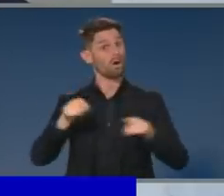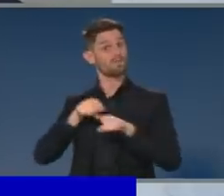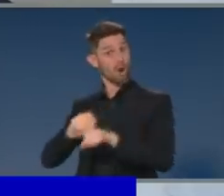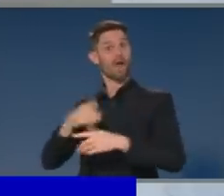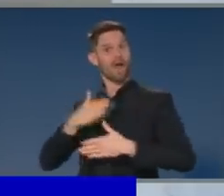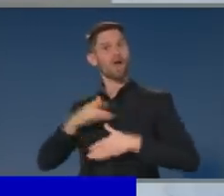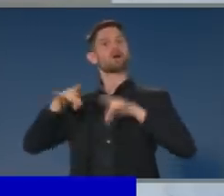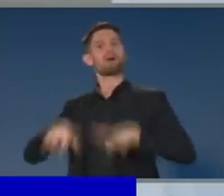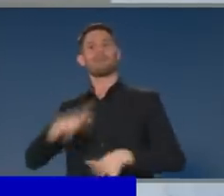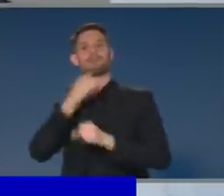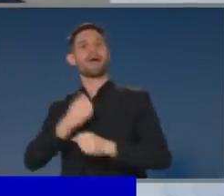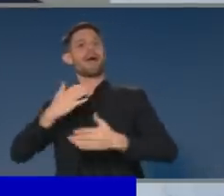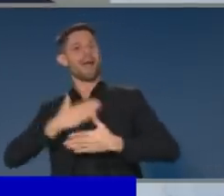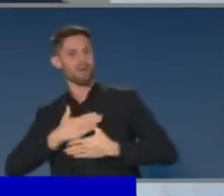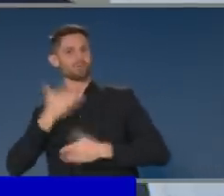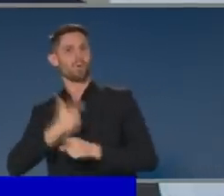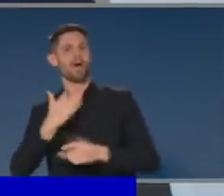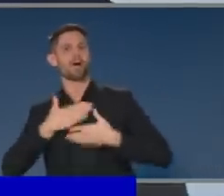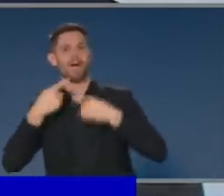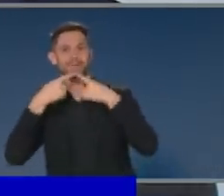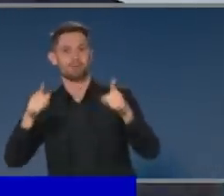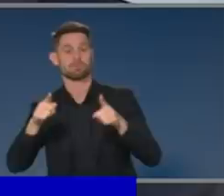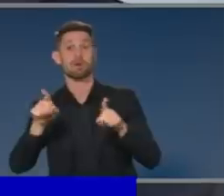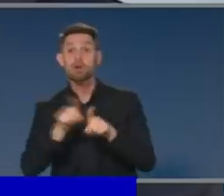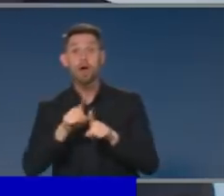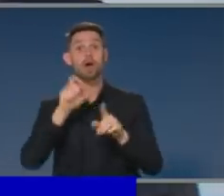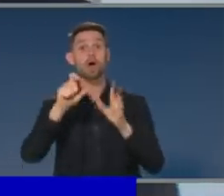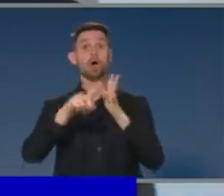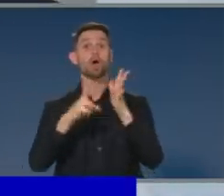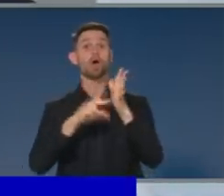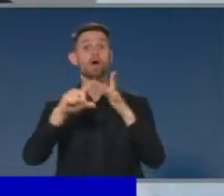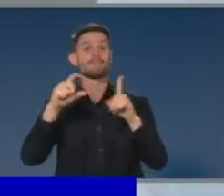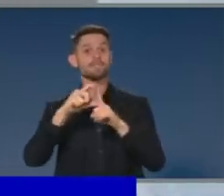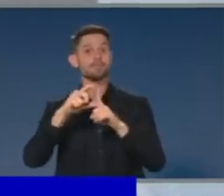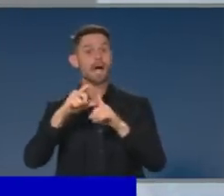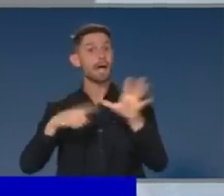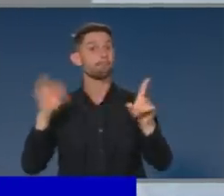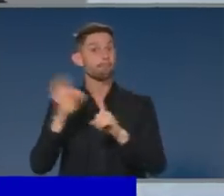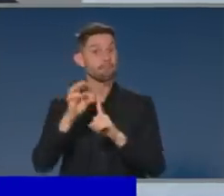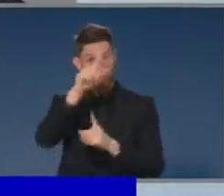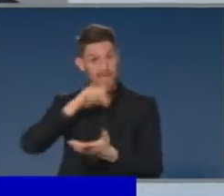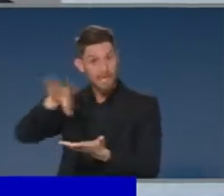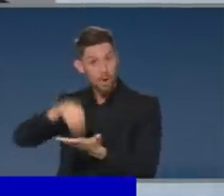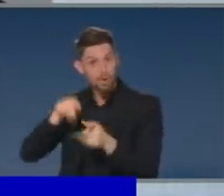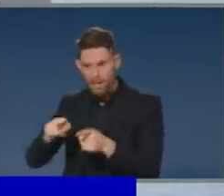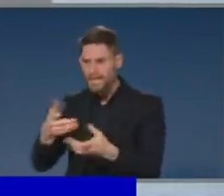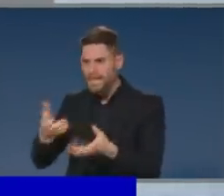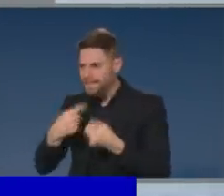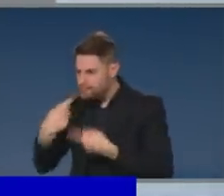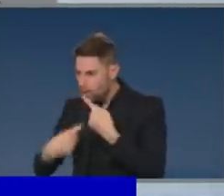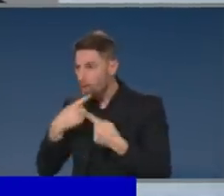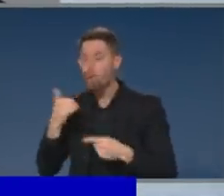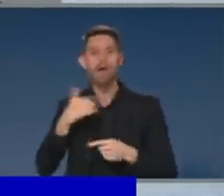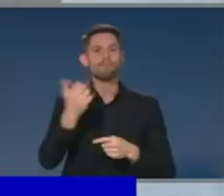government COVID-safe app, which enables you to get all of that information. There is also a WhatsApp and Facebook